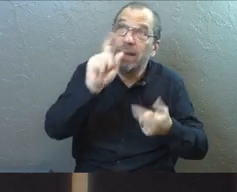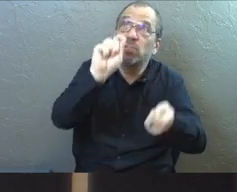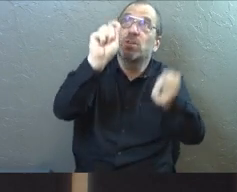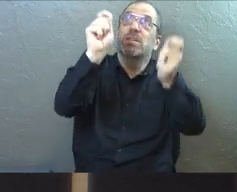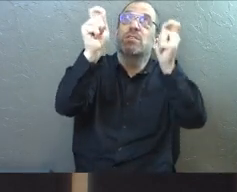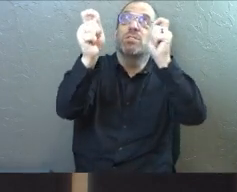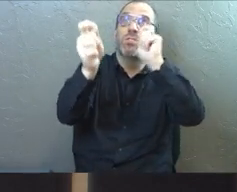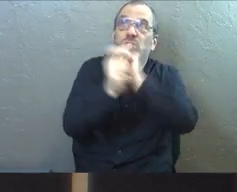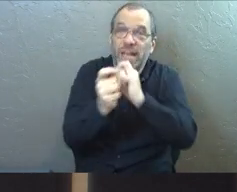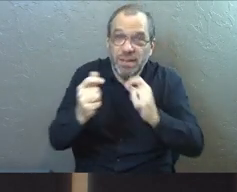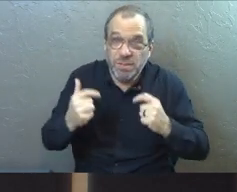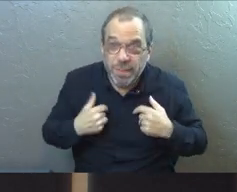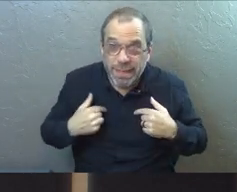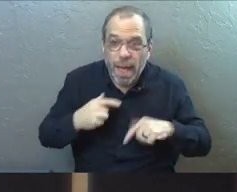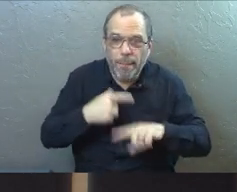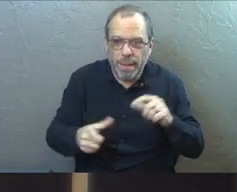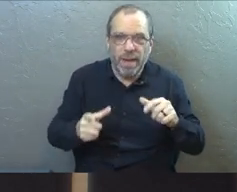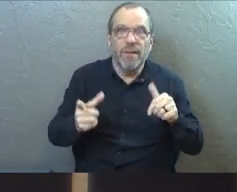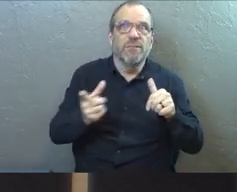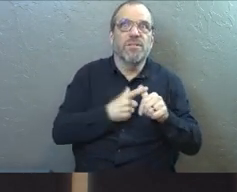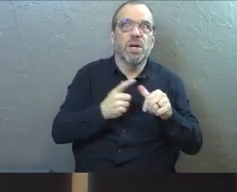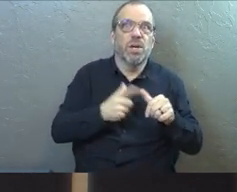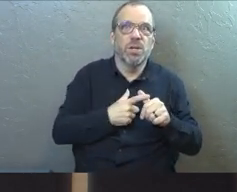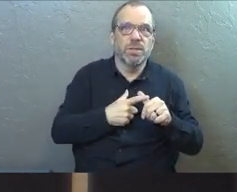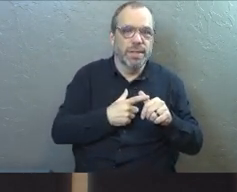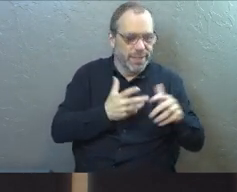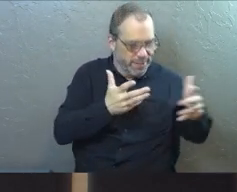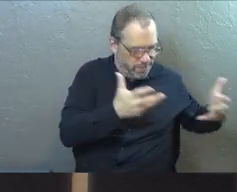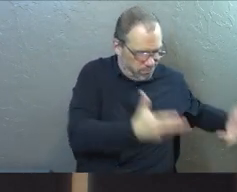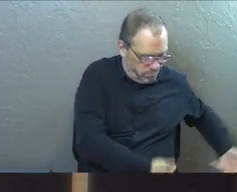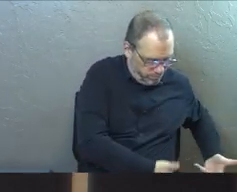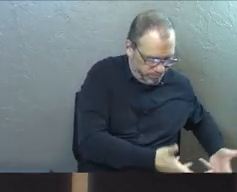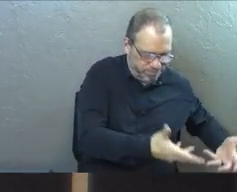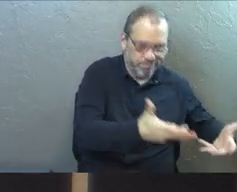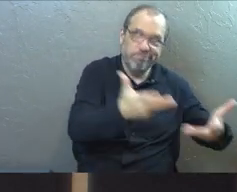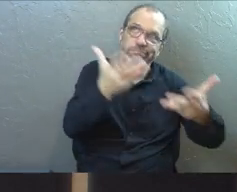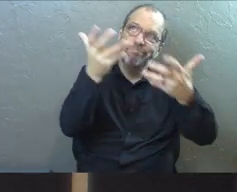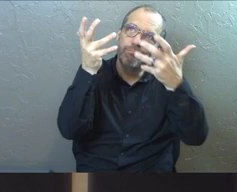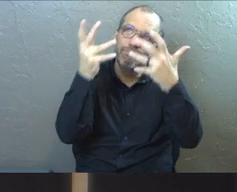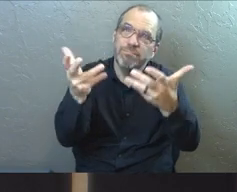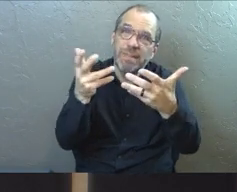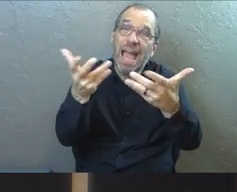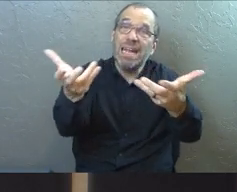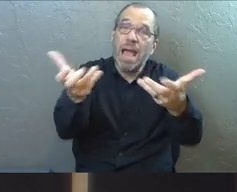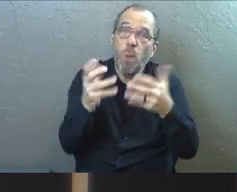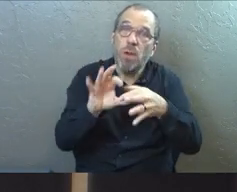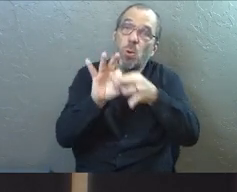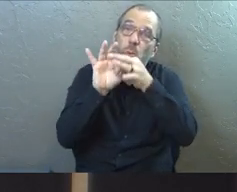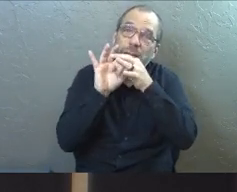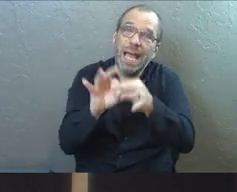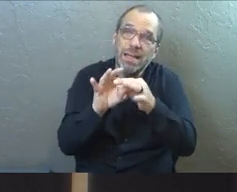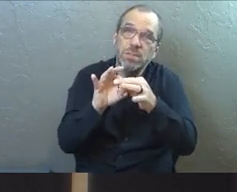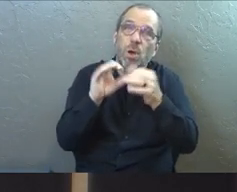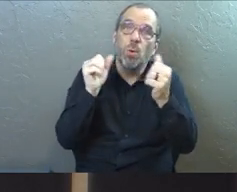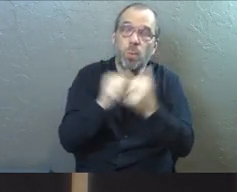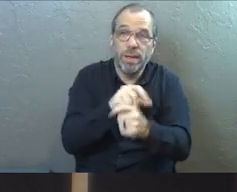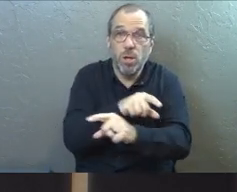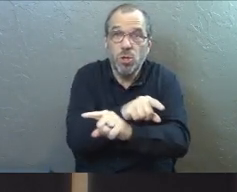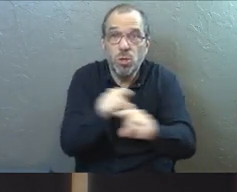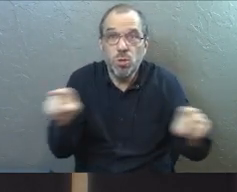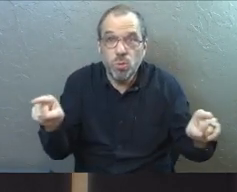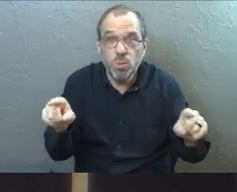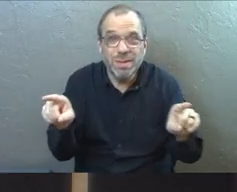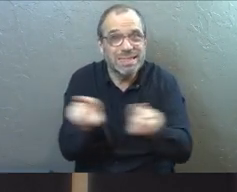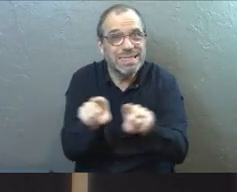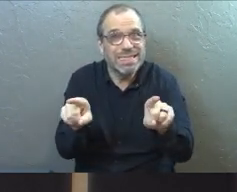going to change me. He's going to do all sorts of things. But I've got to first say, here it all is. And I want relationships in my life with each of you that